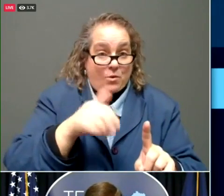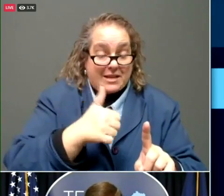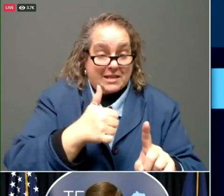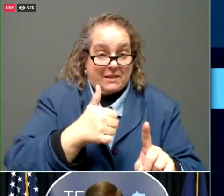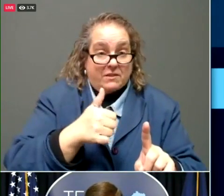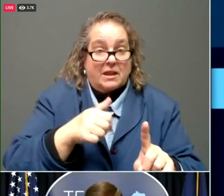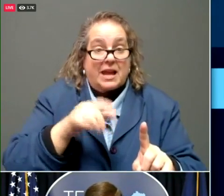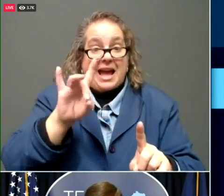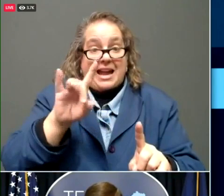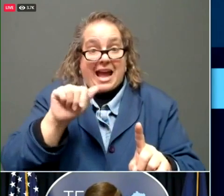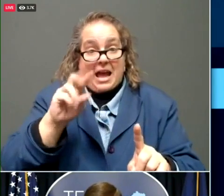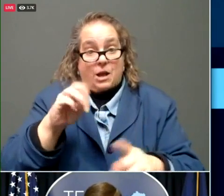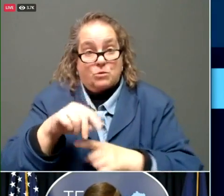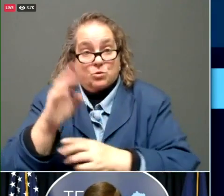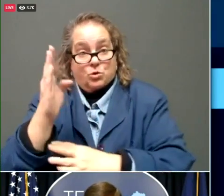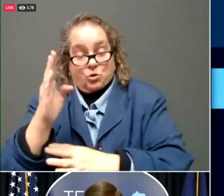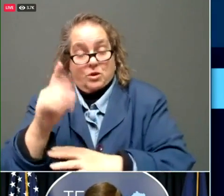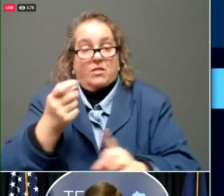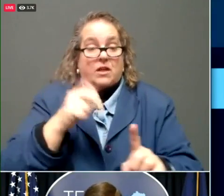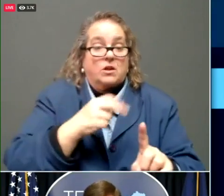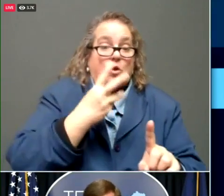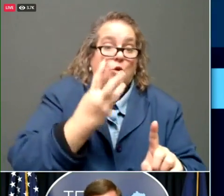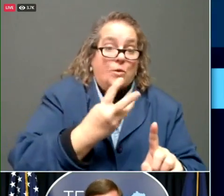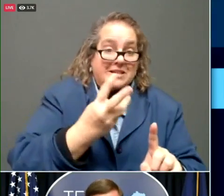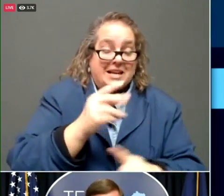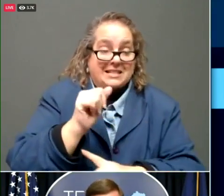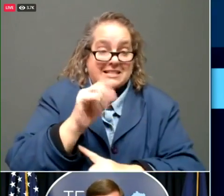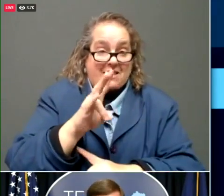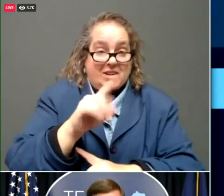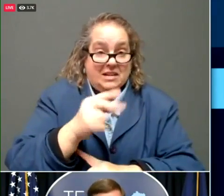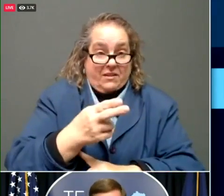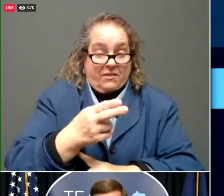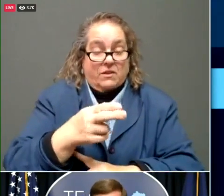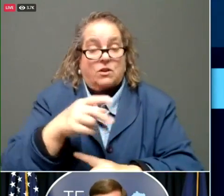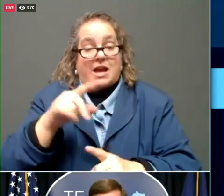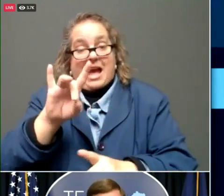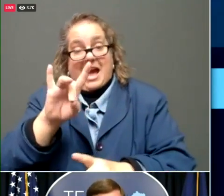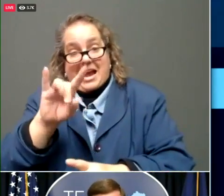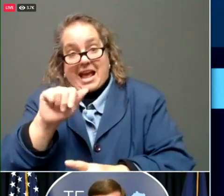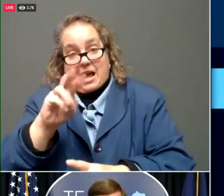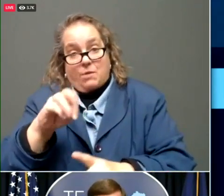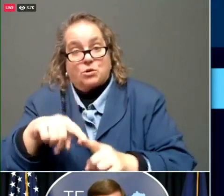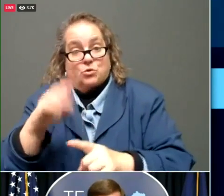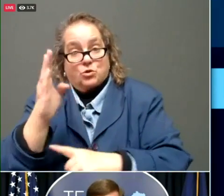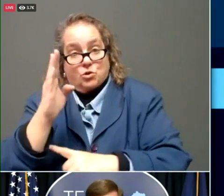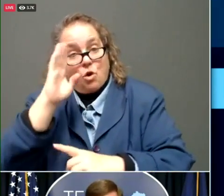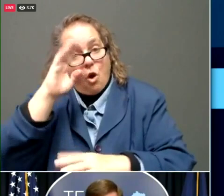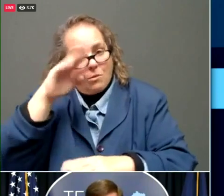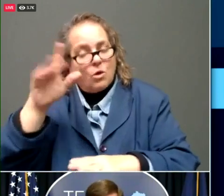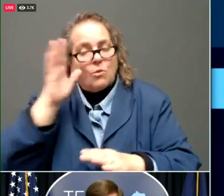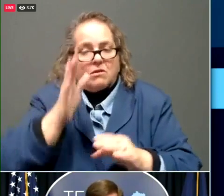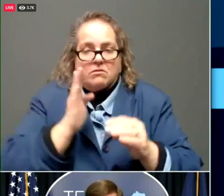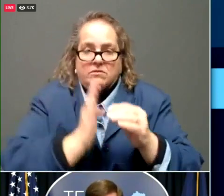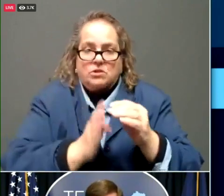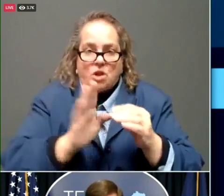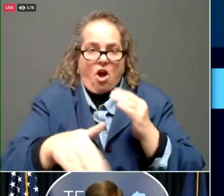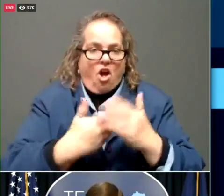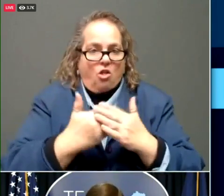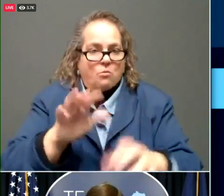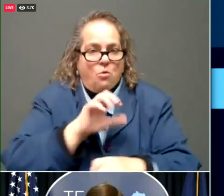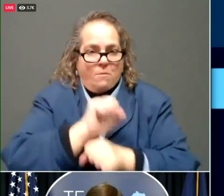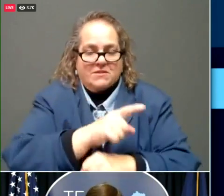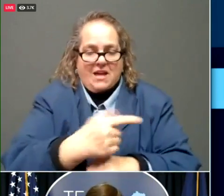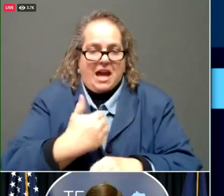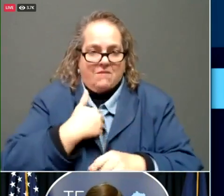and then it'll be Wednesday, the 17th, 8 a.m. to noon. They believe they're going to be able to get through all the appointments that they have during